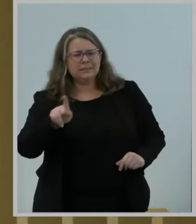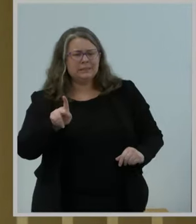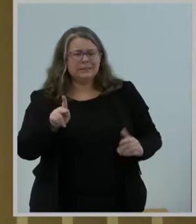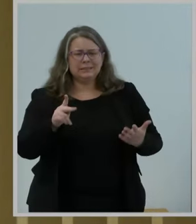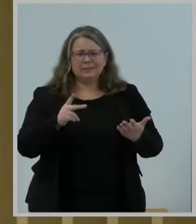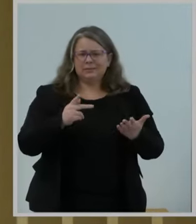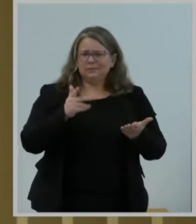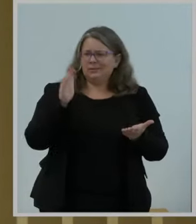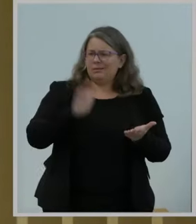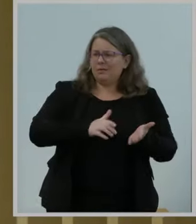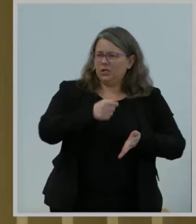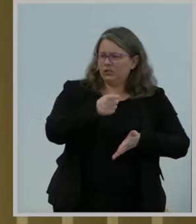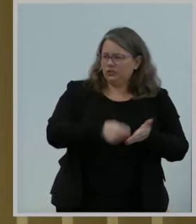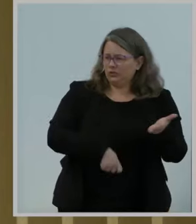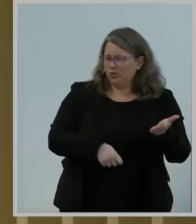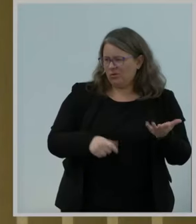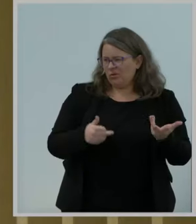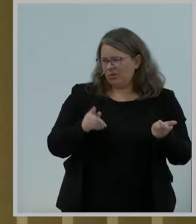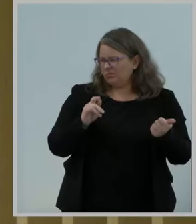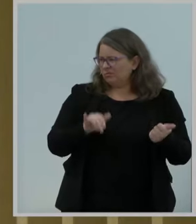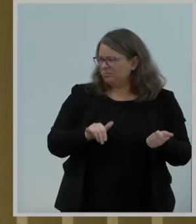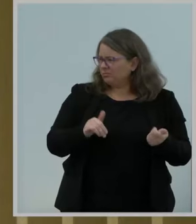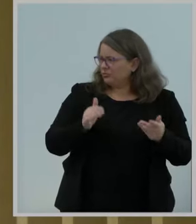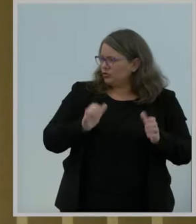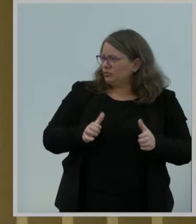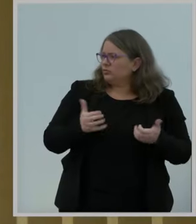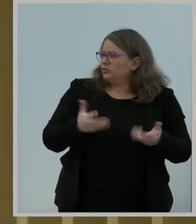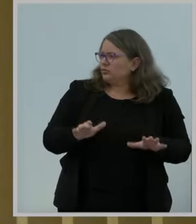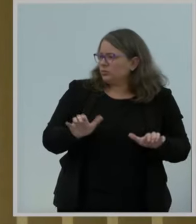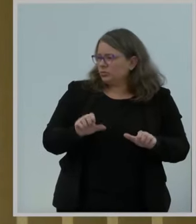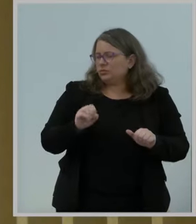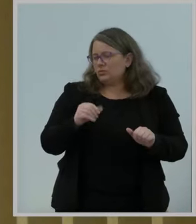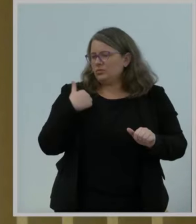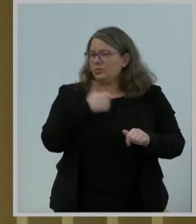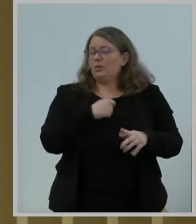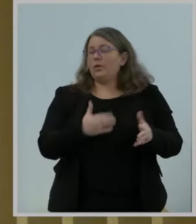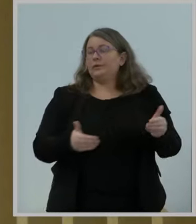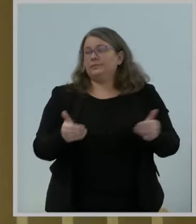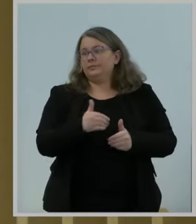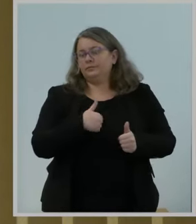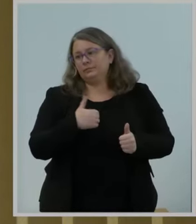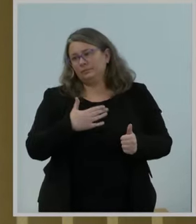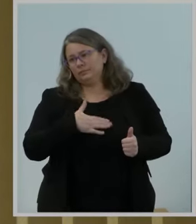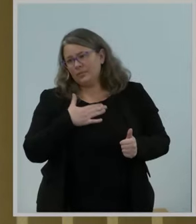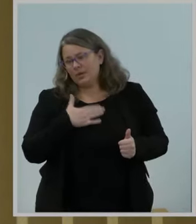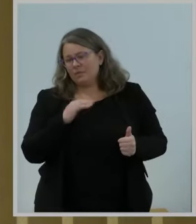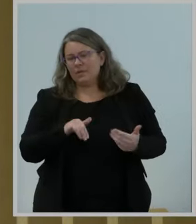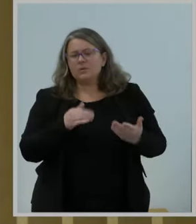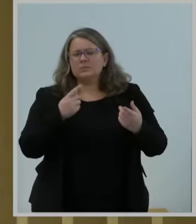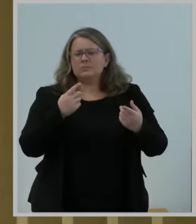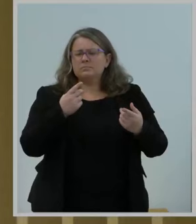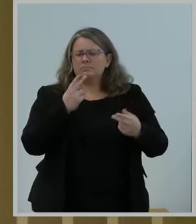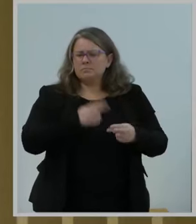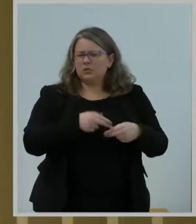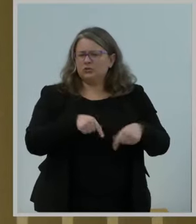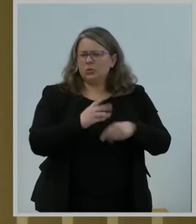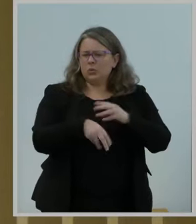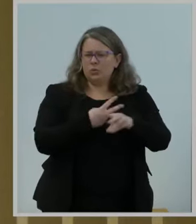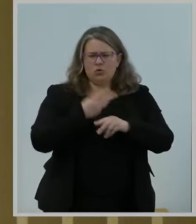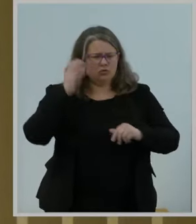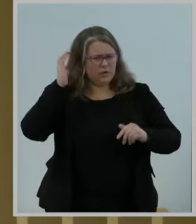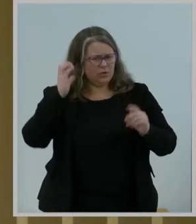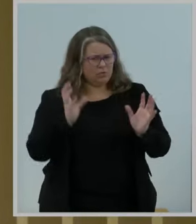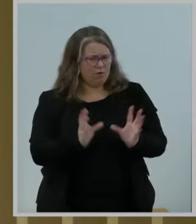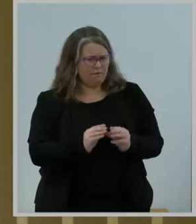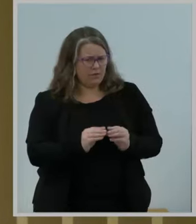I'm glad we got it done ahead of, as was mentioned, the World Radio Conference. Countries around the world are exploring the future of 6 gigahertz within